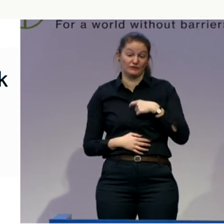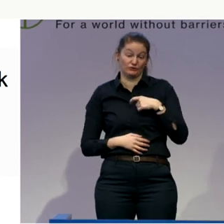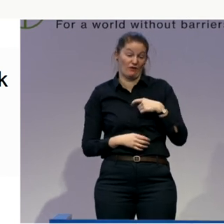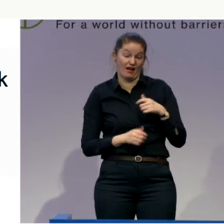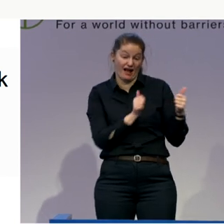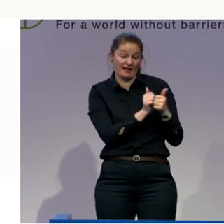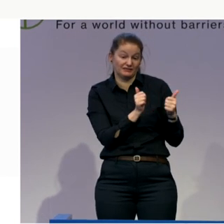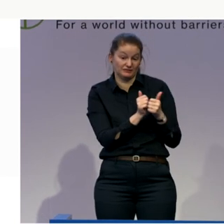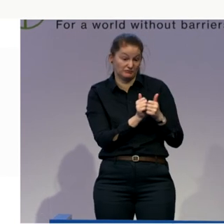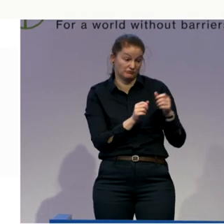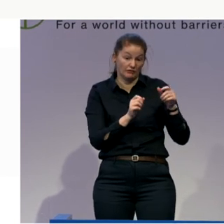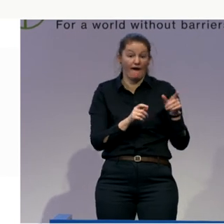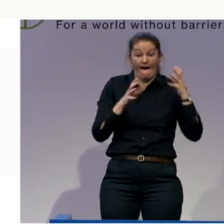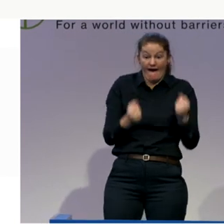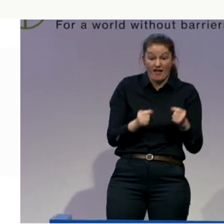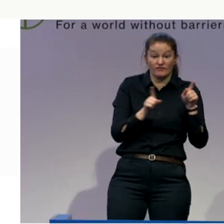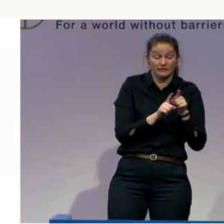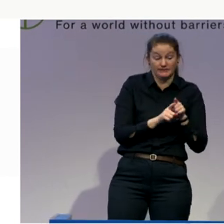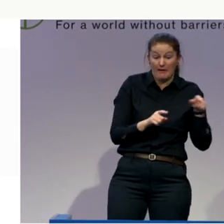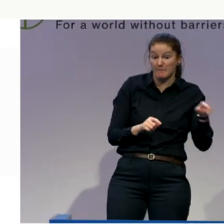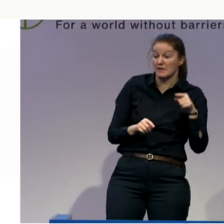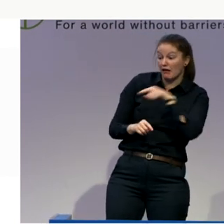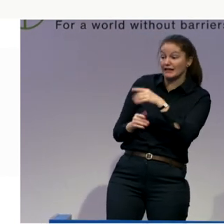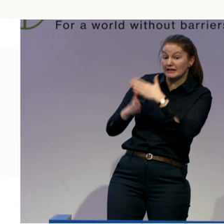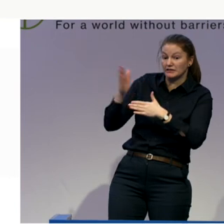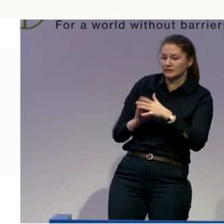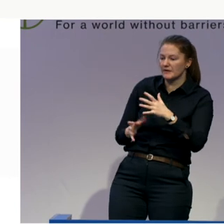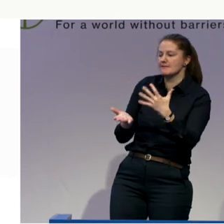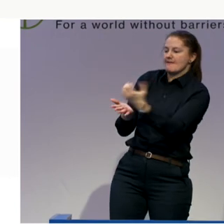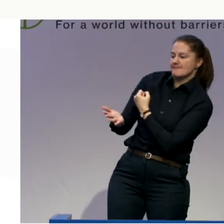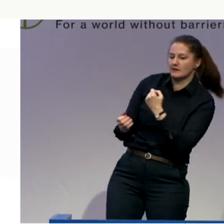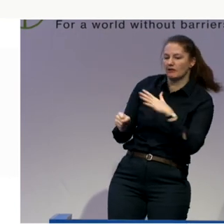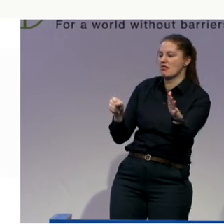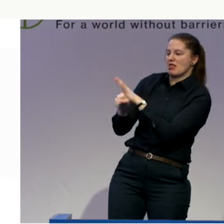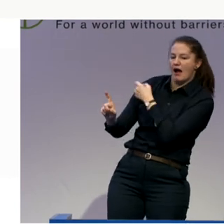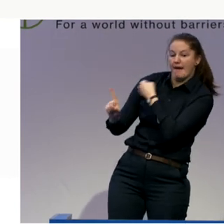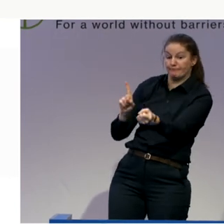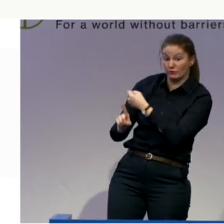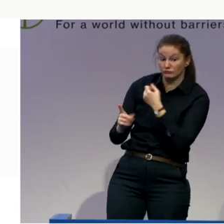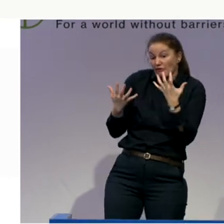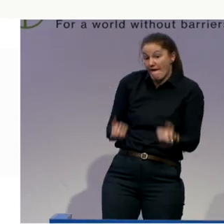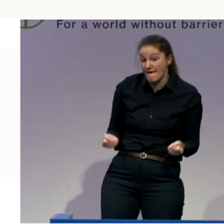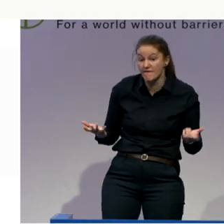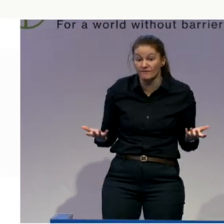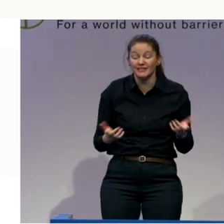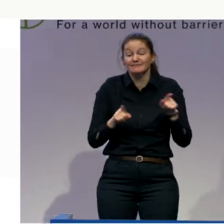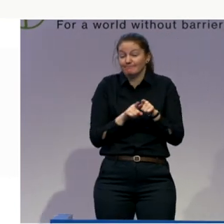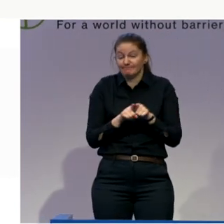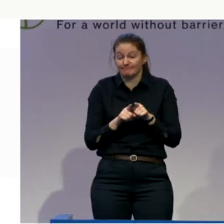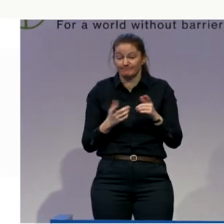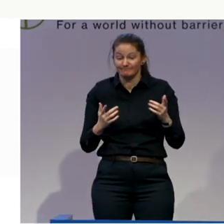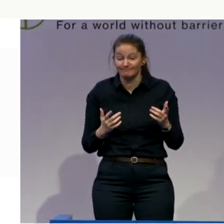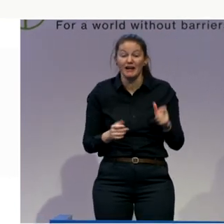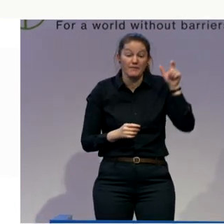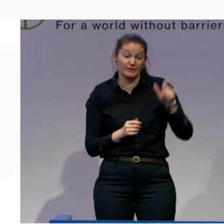the other way around where you are a migrant worker. You have no rights. You live in my home. I pay you, you know, what